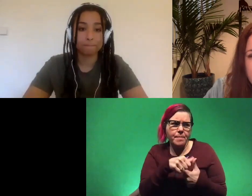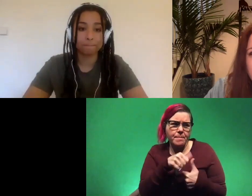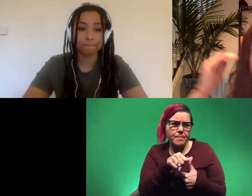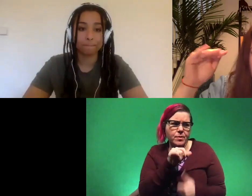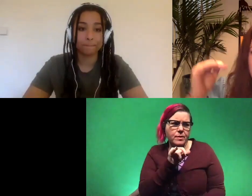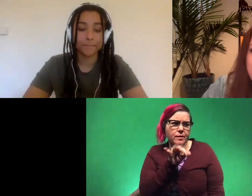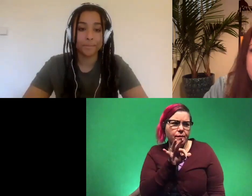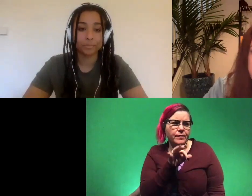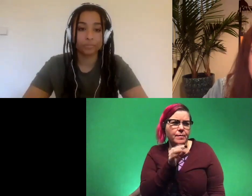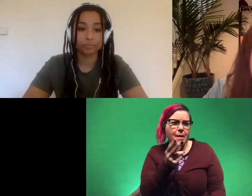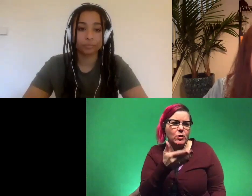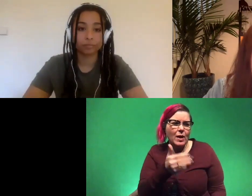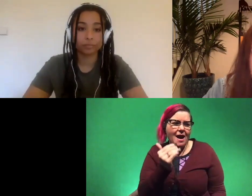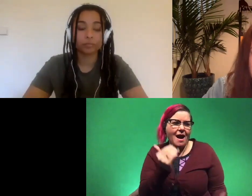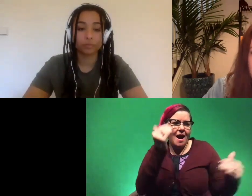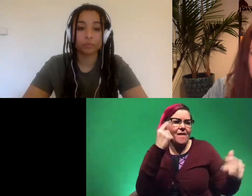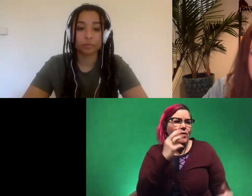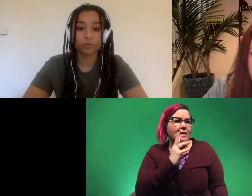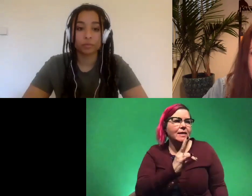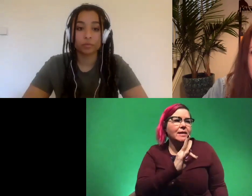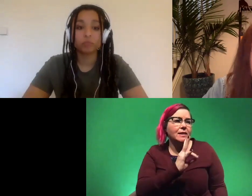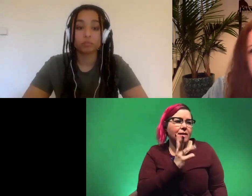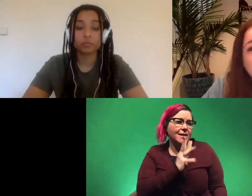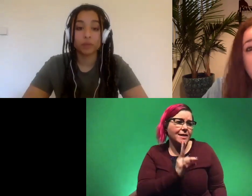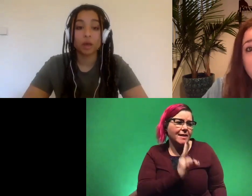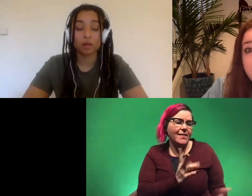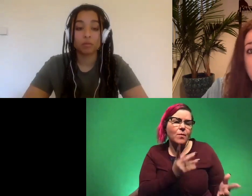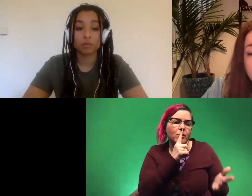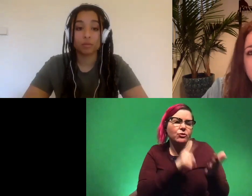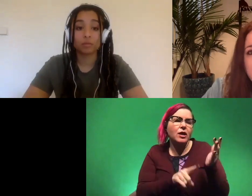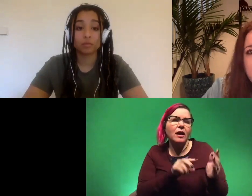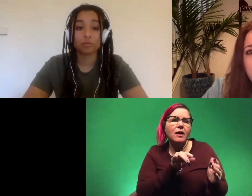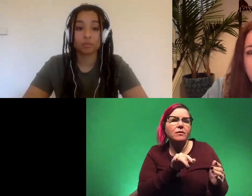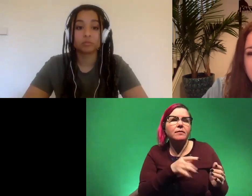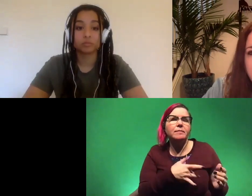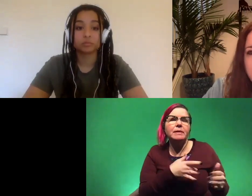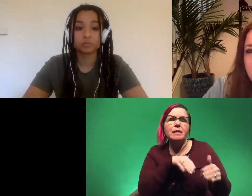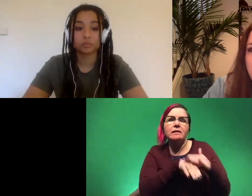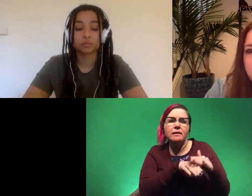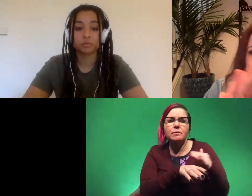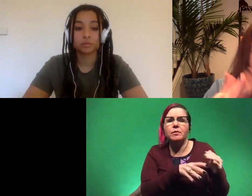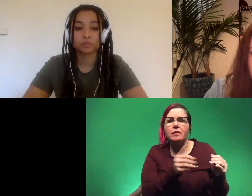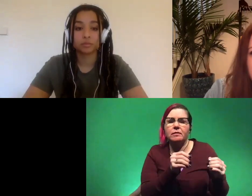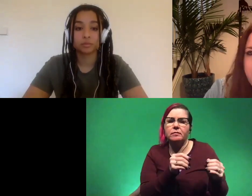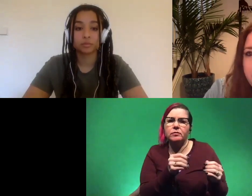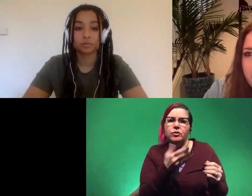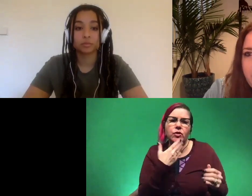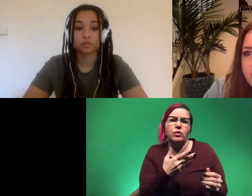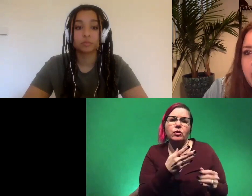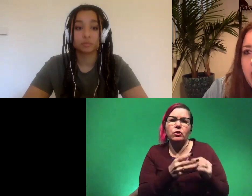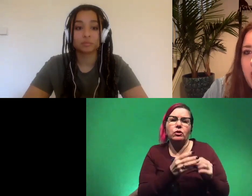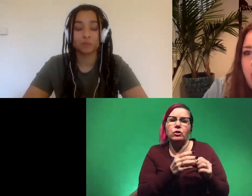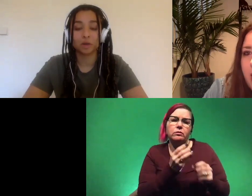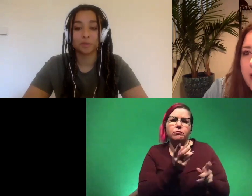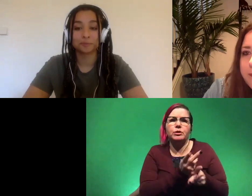like a little too high level for six and seven year old but you can go check it out their stuff is generally super accessible and good production value and all